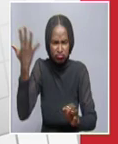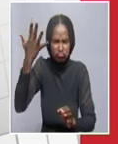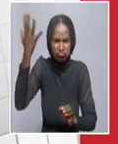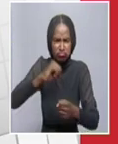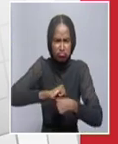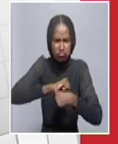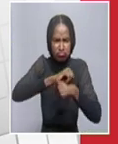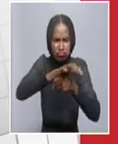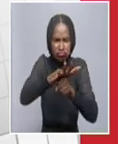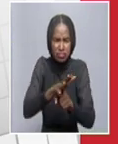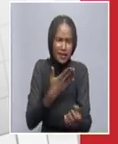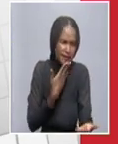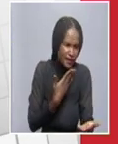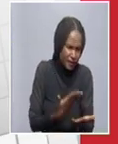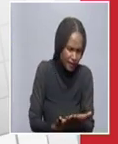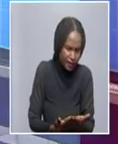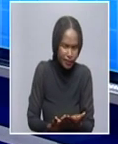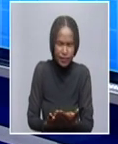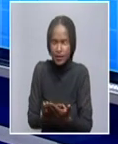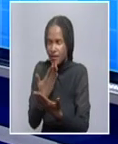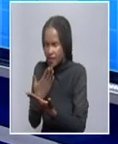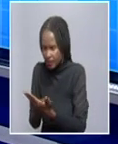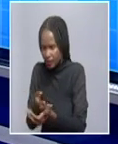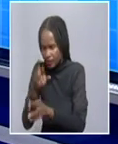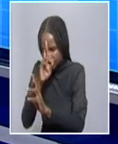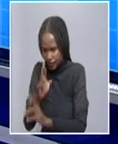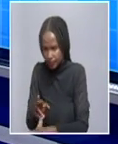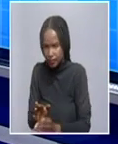for today and I thank you very much. Thank you. We appreciate your reporting. much. much. very Thank